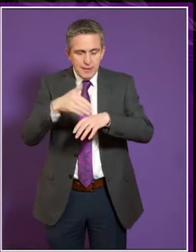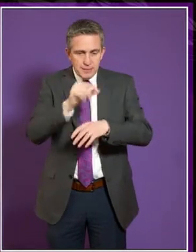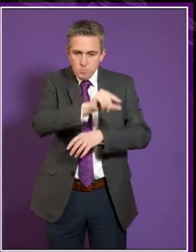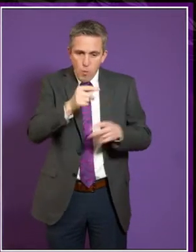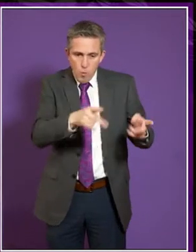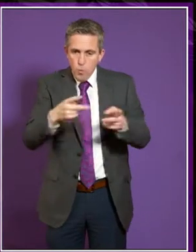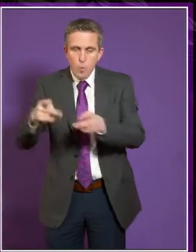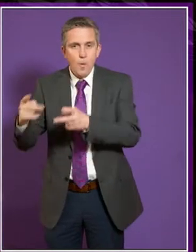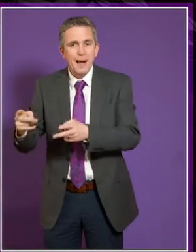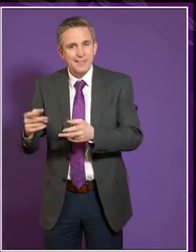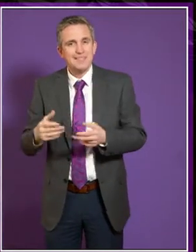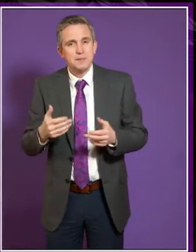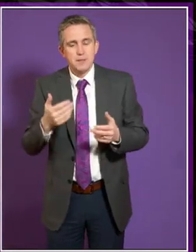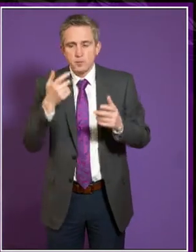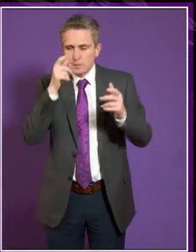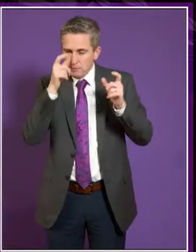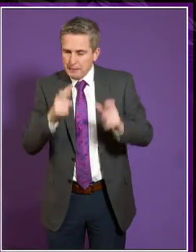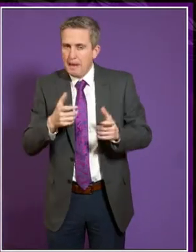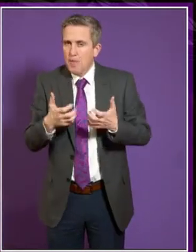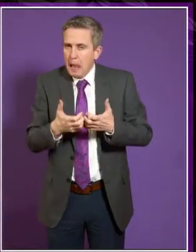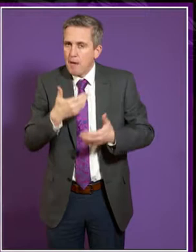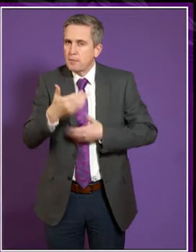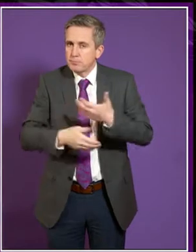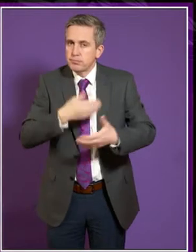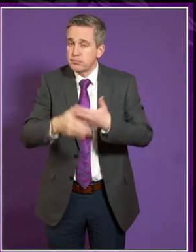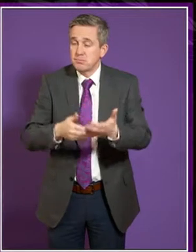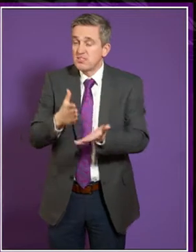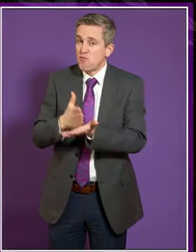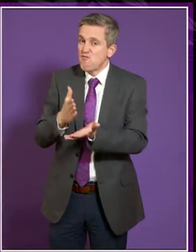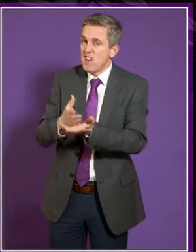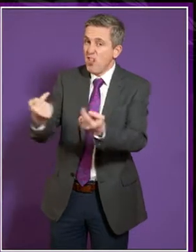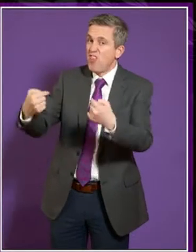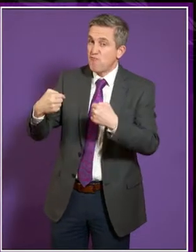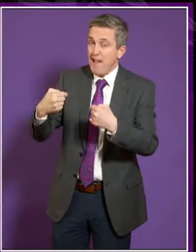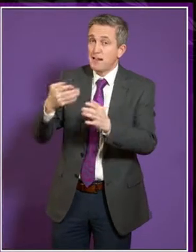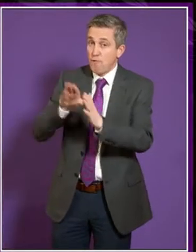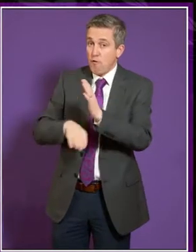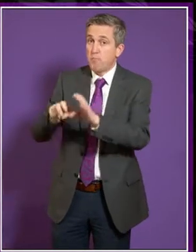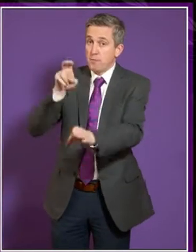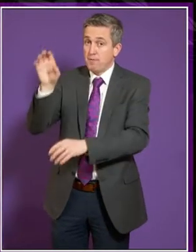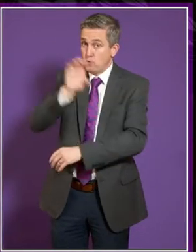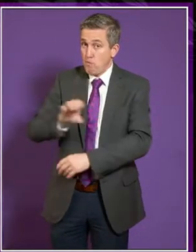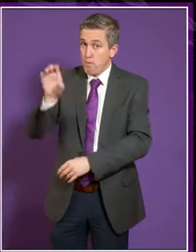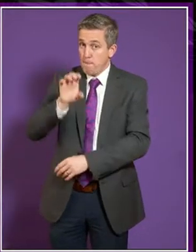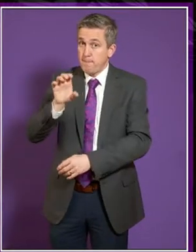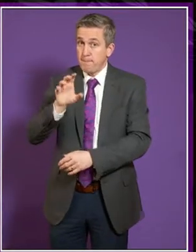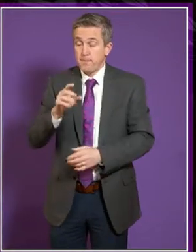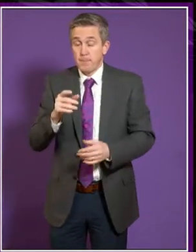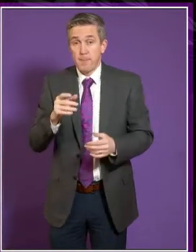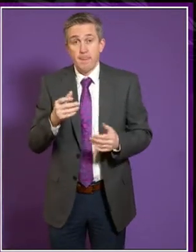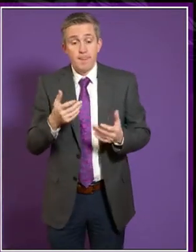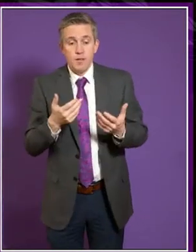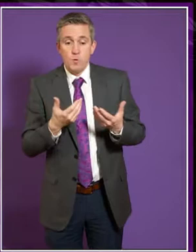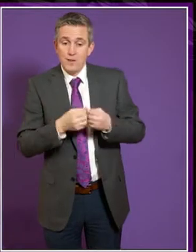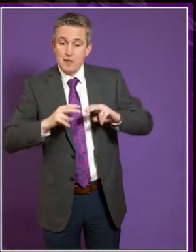pick up the larger picture. So that's a general threat, I feel. As John says, in relation to research, of course,